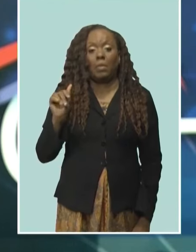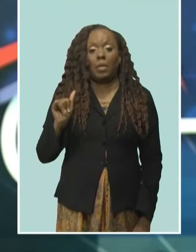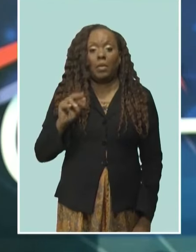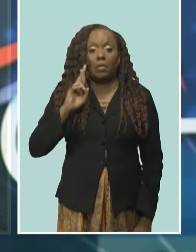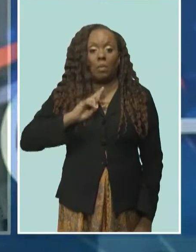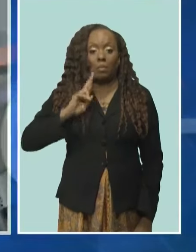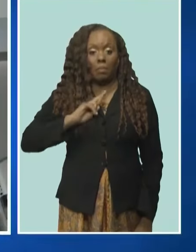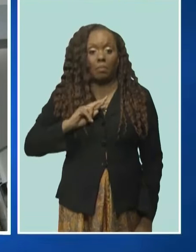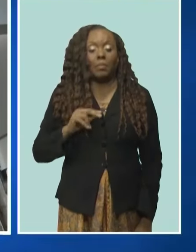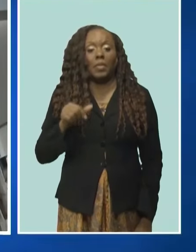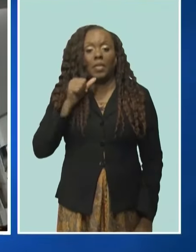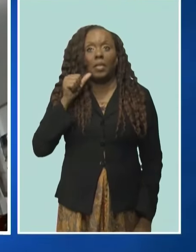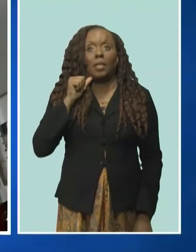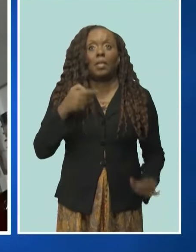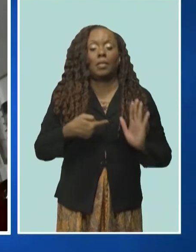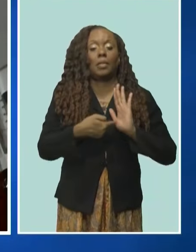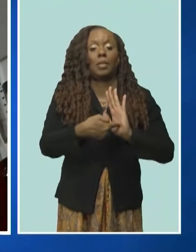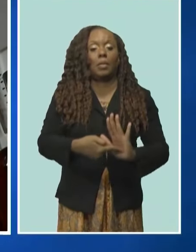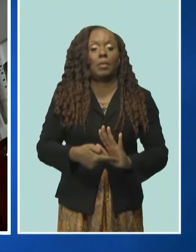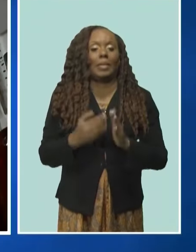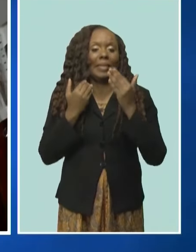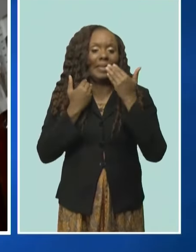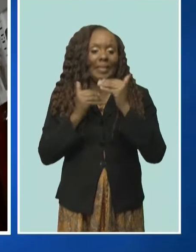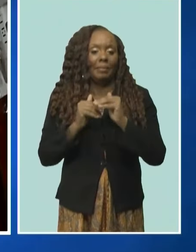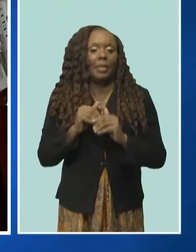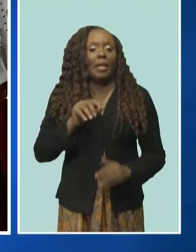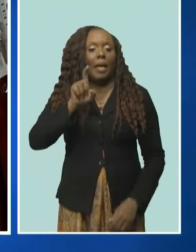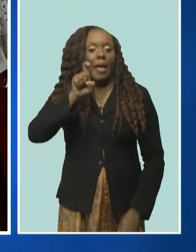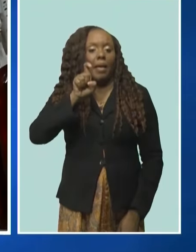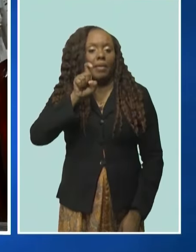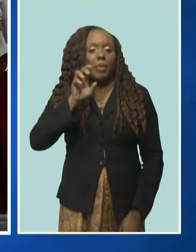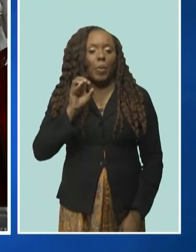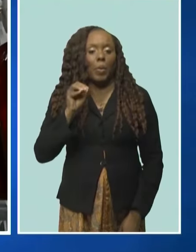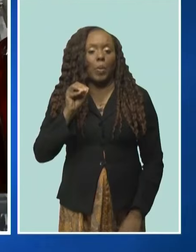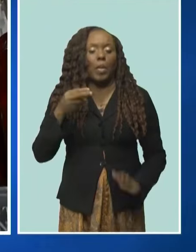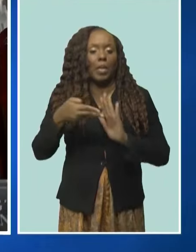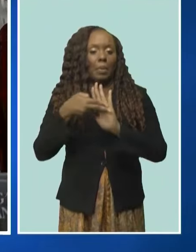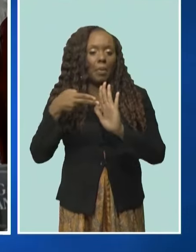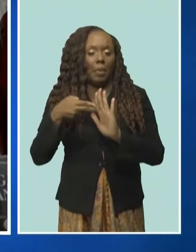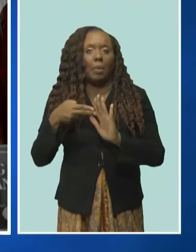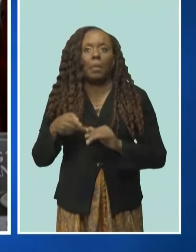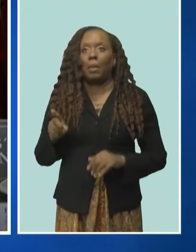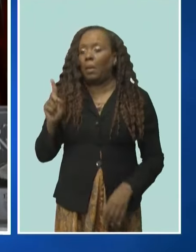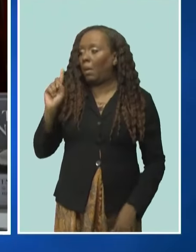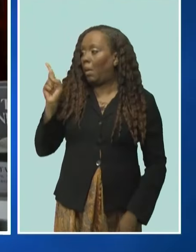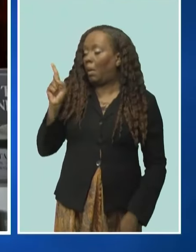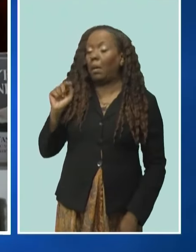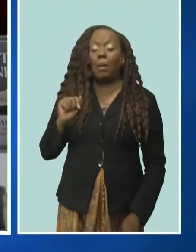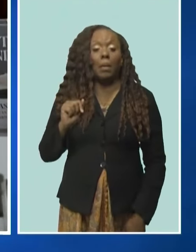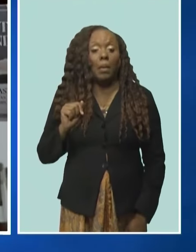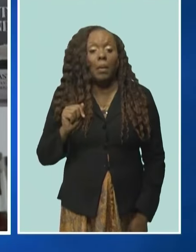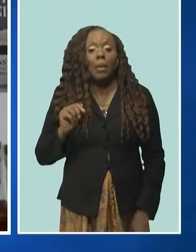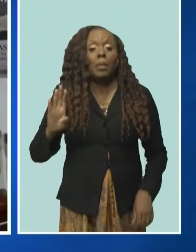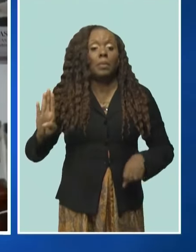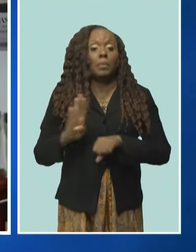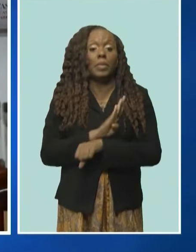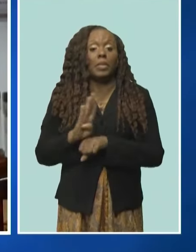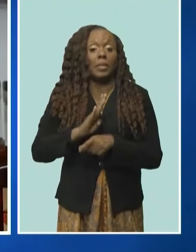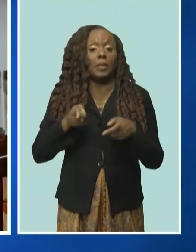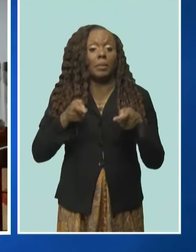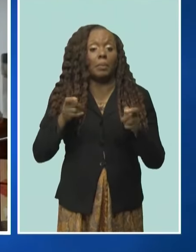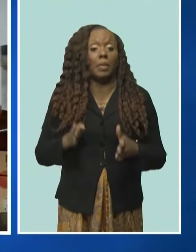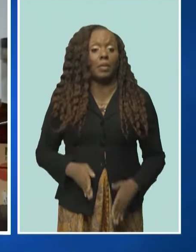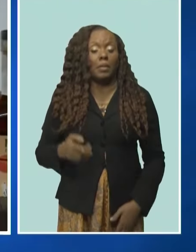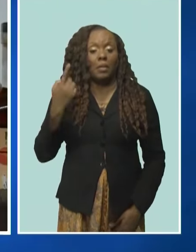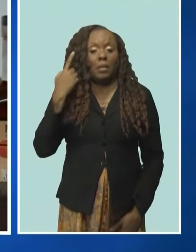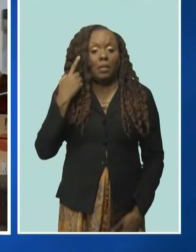yesterday, officials revealed the limited edition XO label at the Mount Gay Visitor Center. Commercial manager for Remy Contreau and Mount